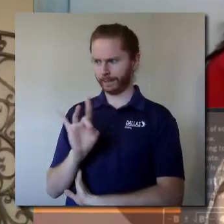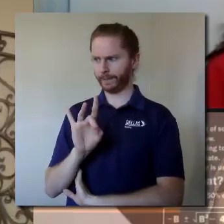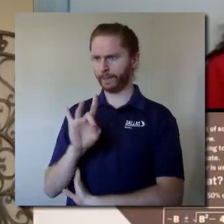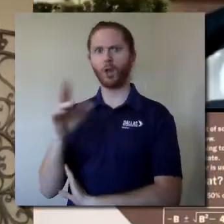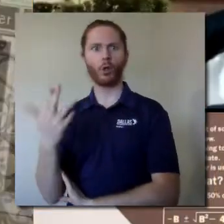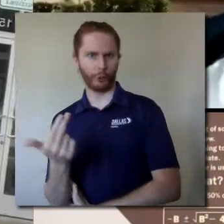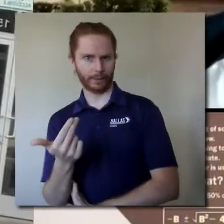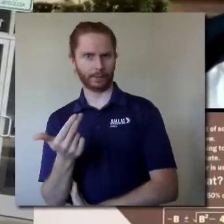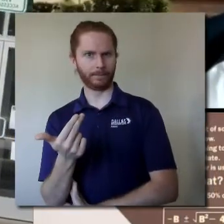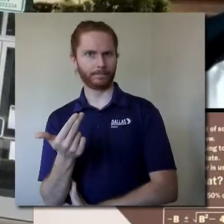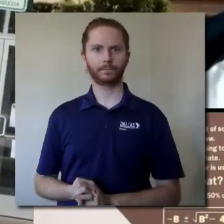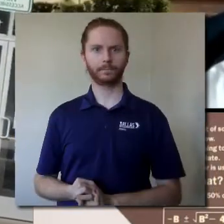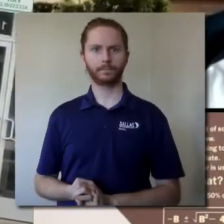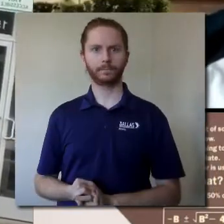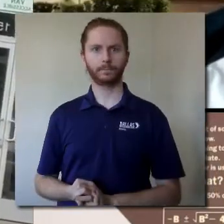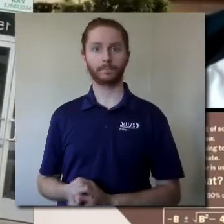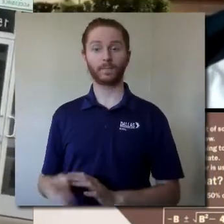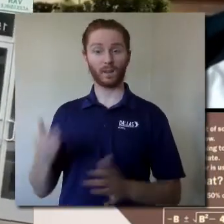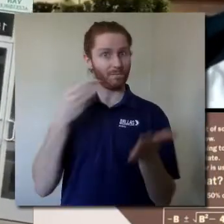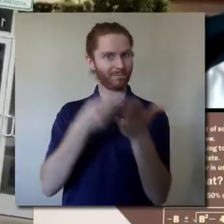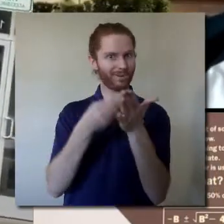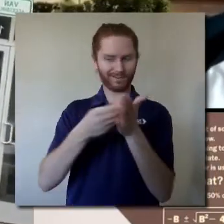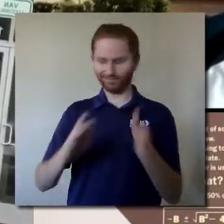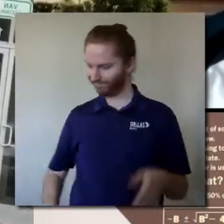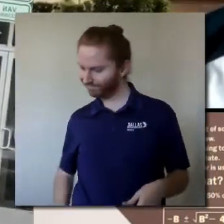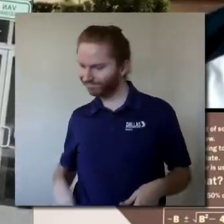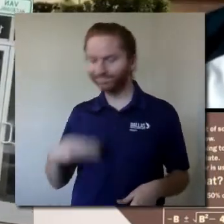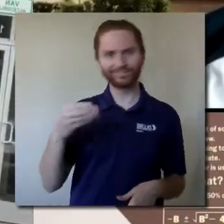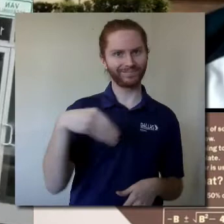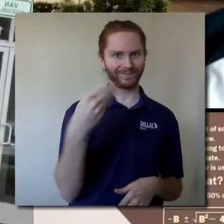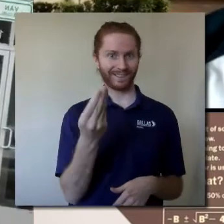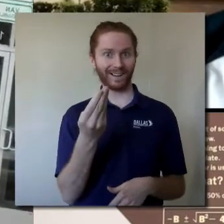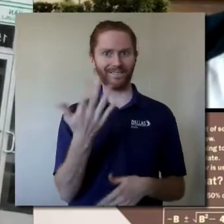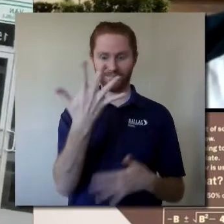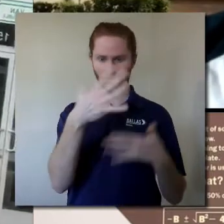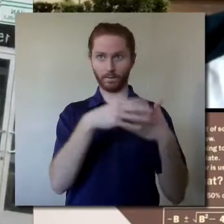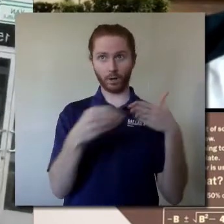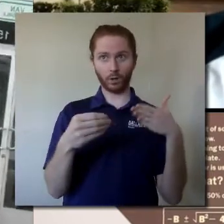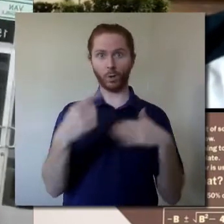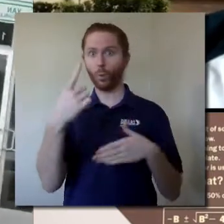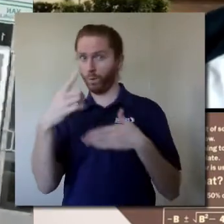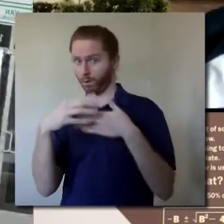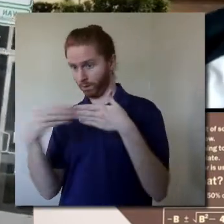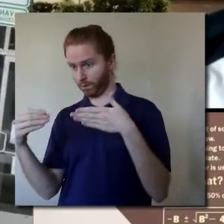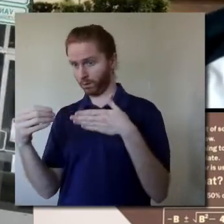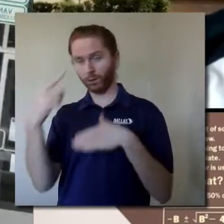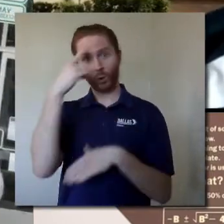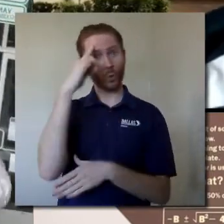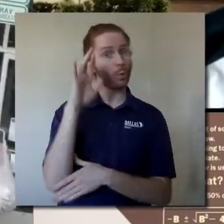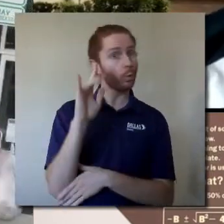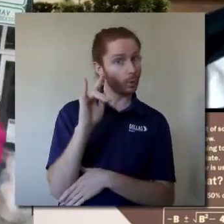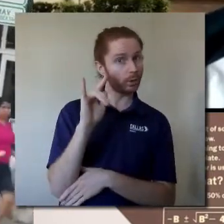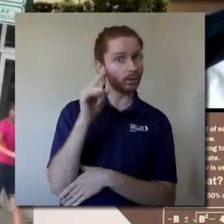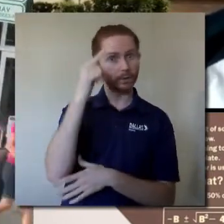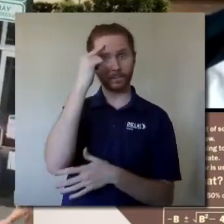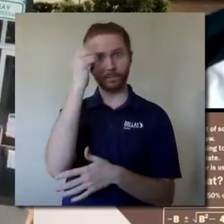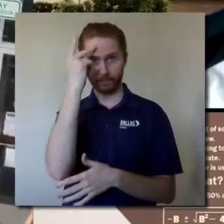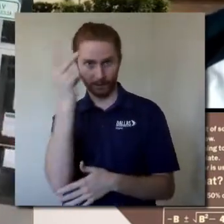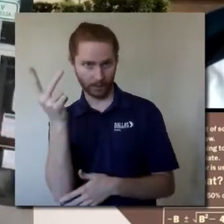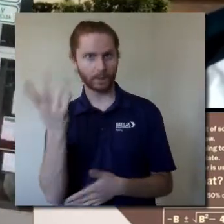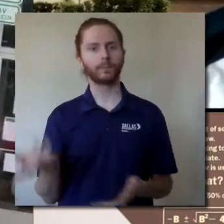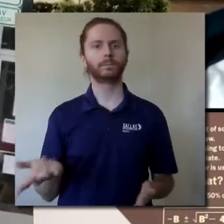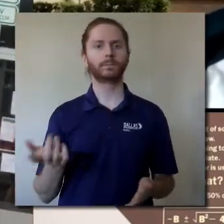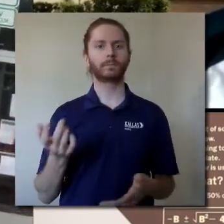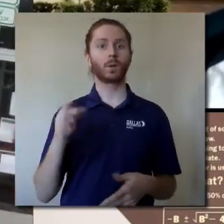I pull out my money. I have a five dollar bill, a one dollar bill, a quarter, a penny. George Washington